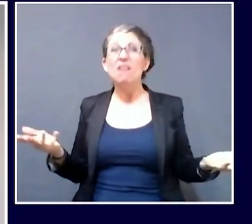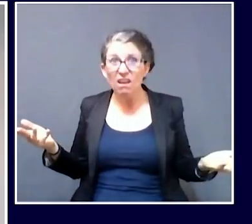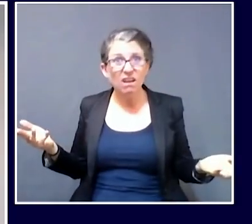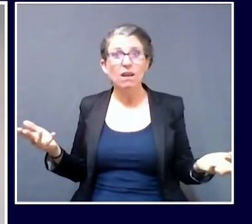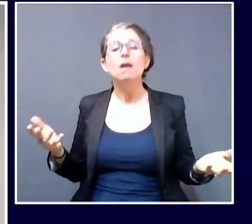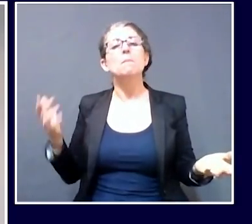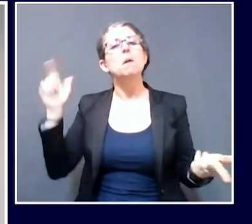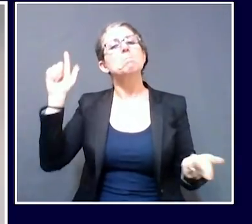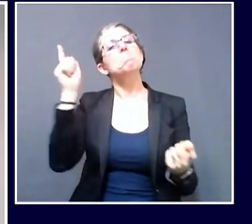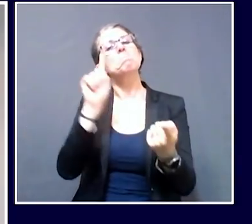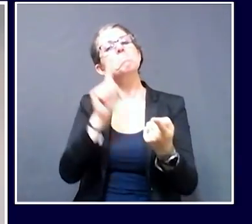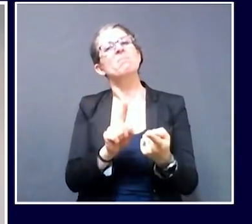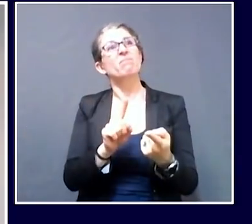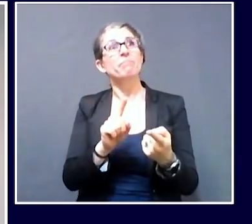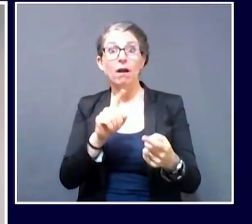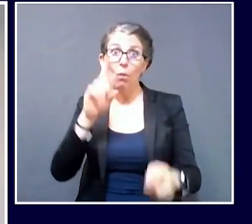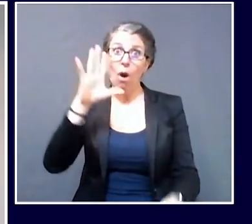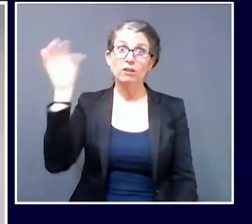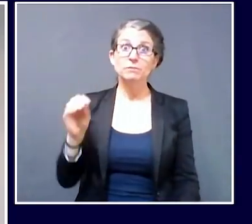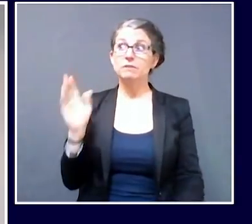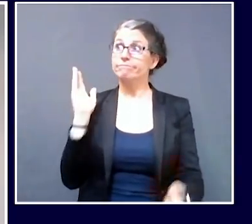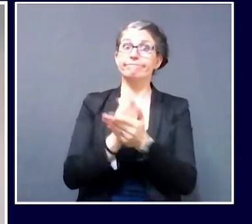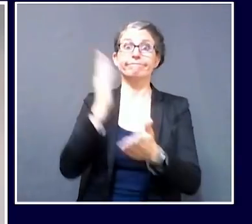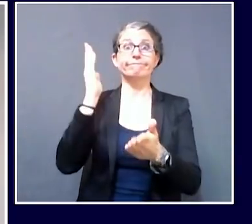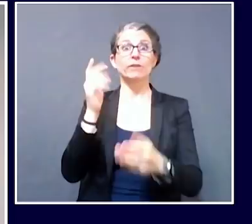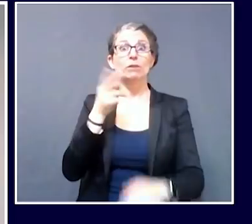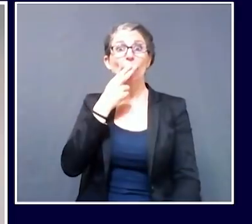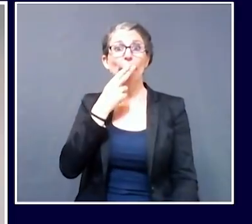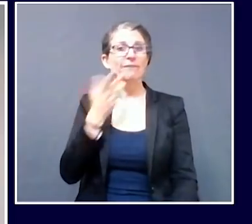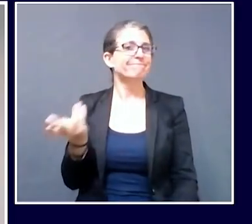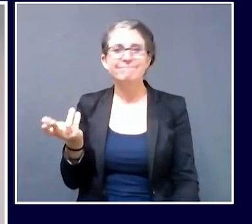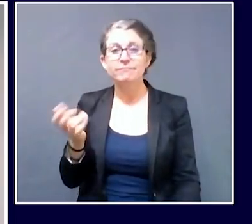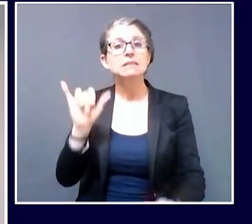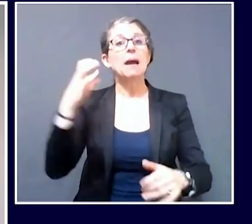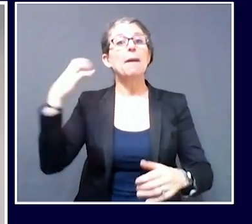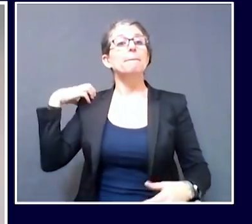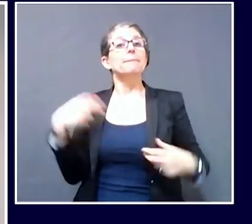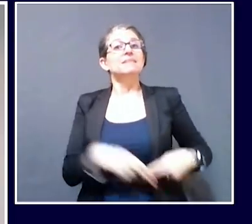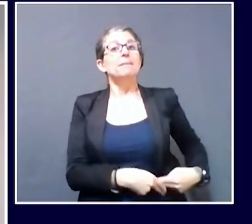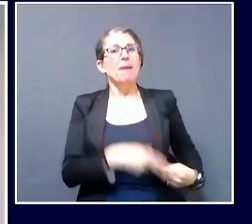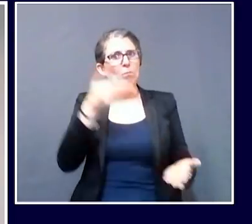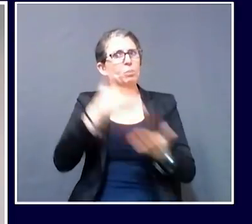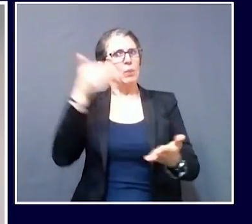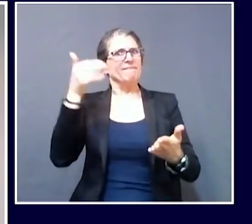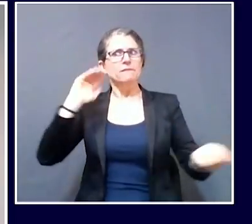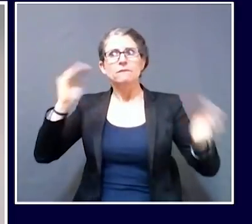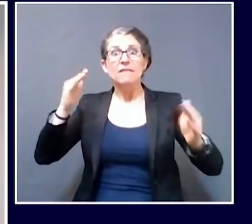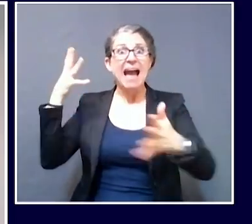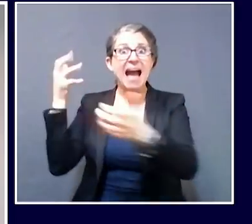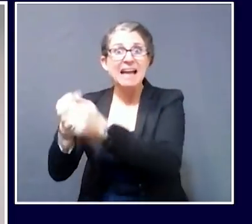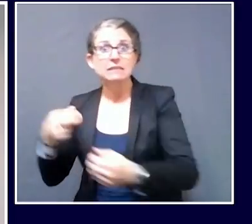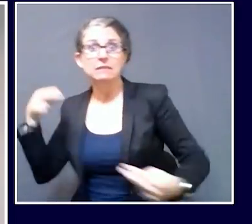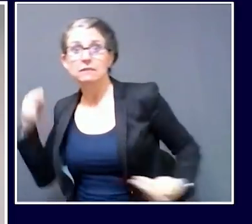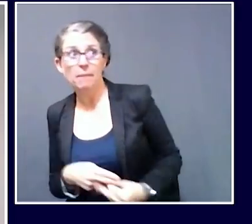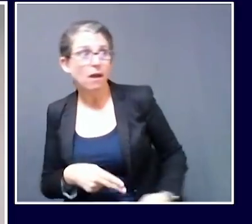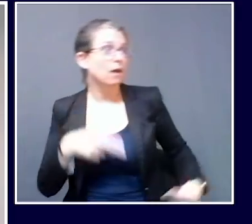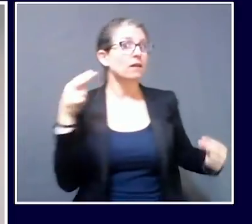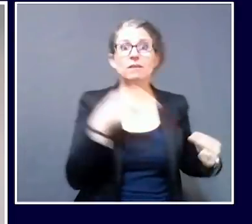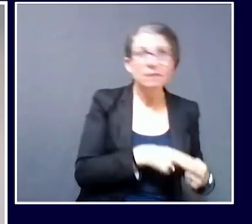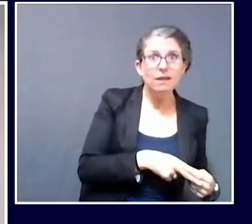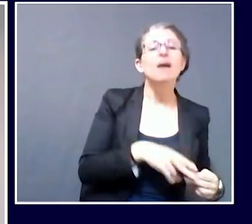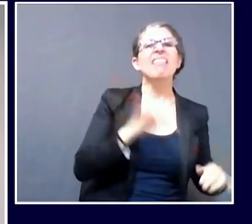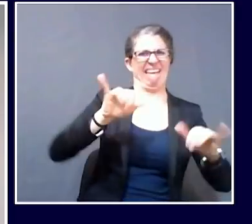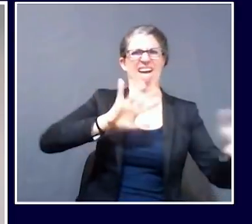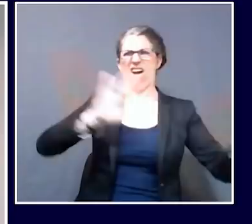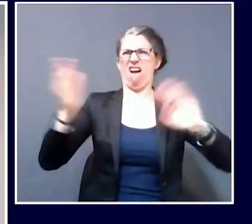the people across the country, and in Maine, change their behavior by staying inside, by now wearing face coverings,